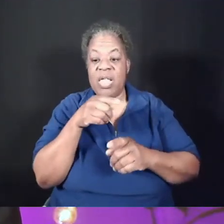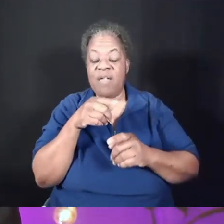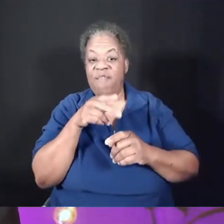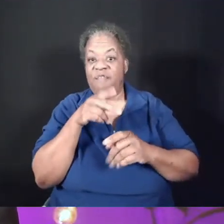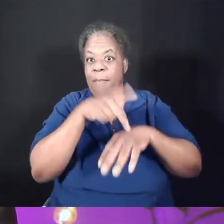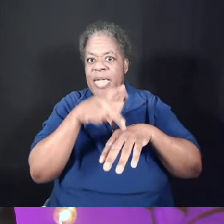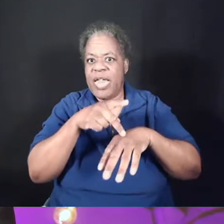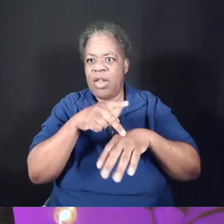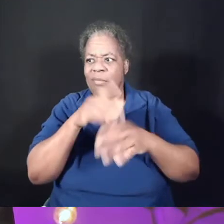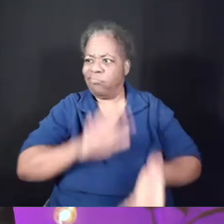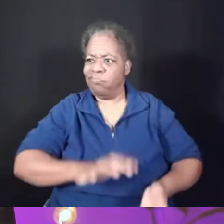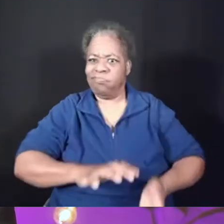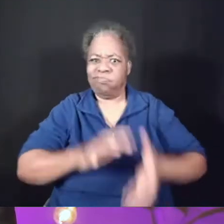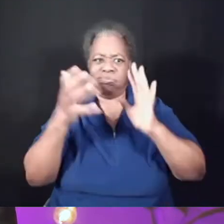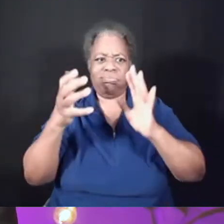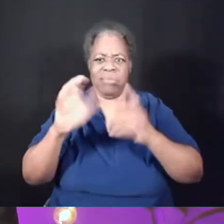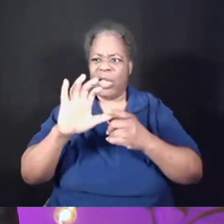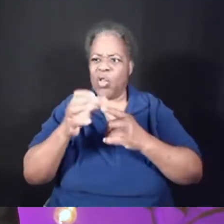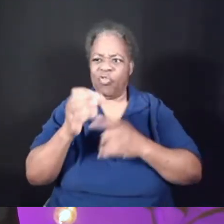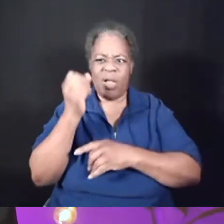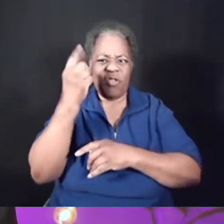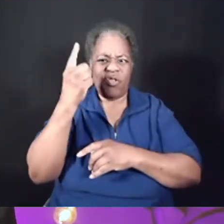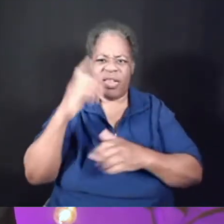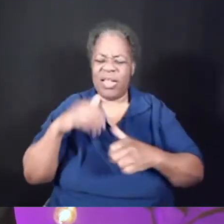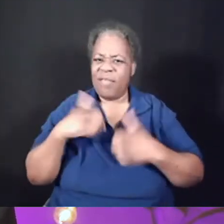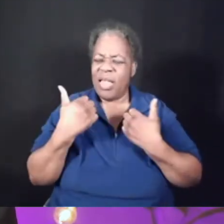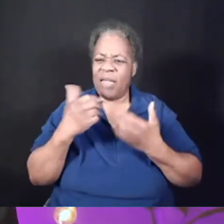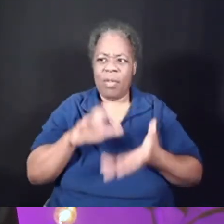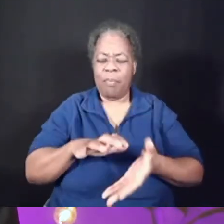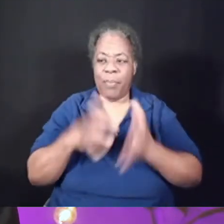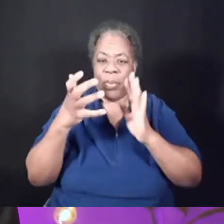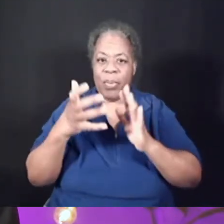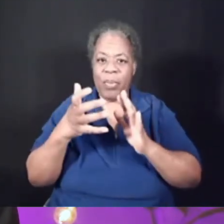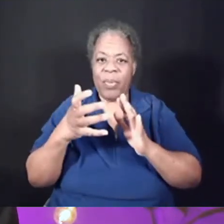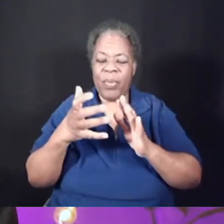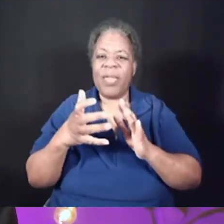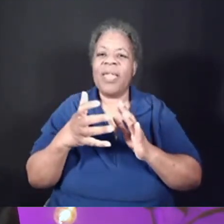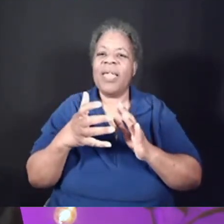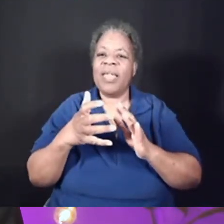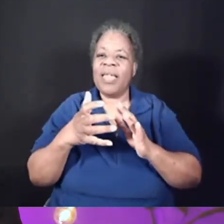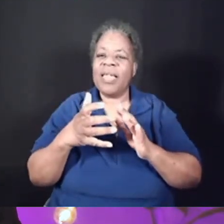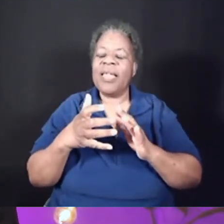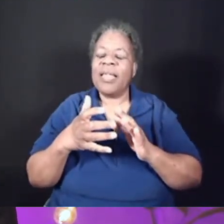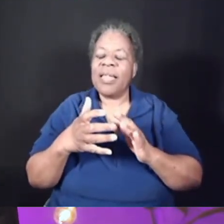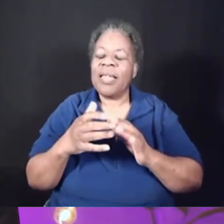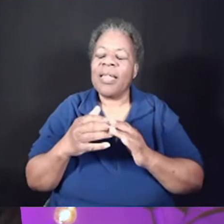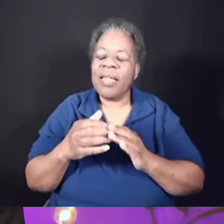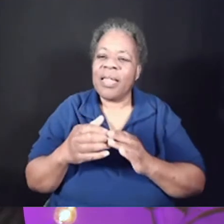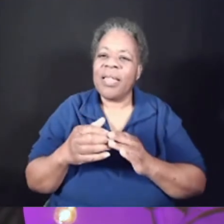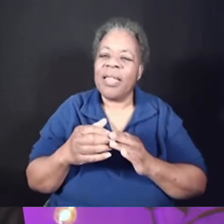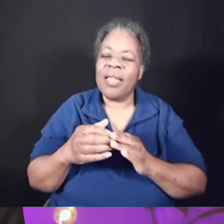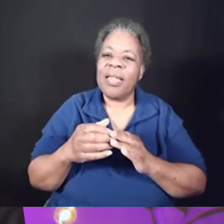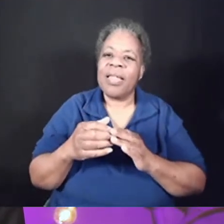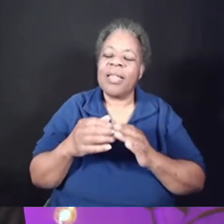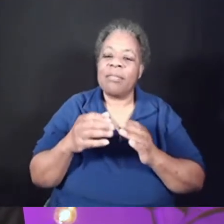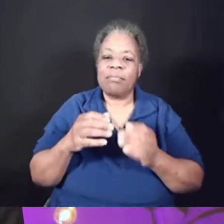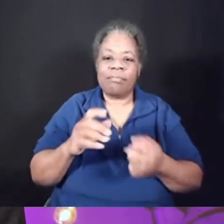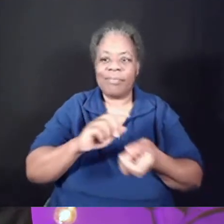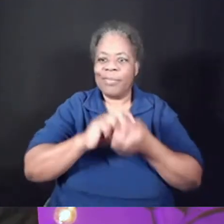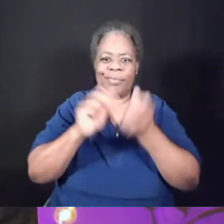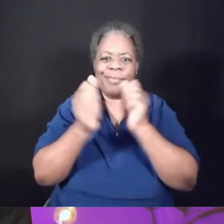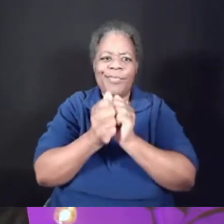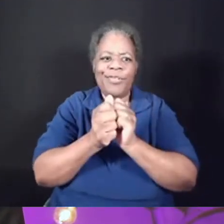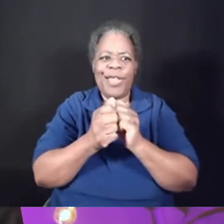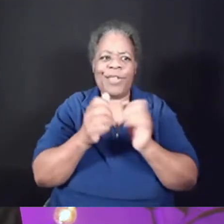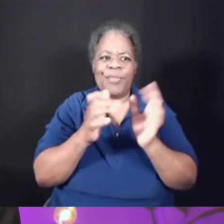entire cultural understanding of life. The societal roles that he lived with, unquestioningly, were being turned upside down in this moment by Jesus.